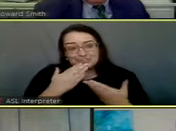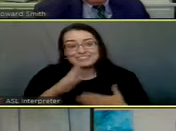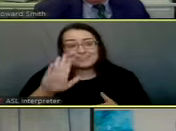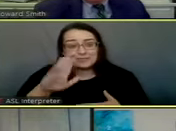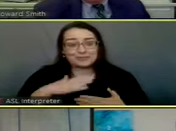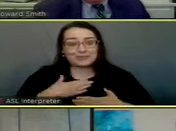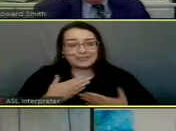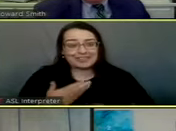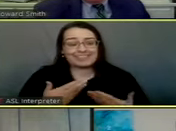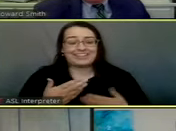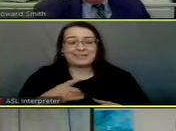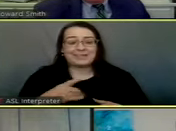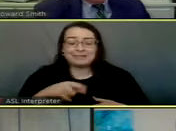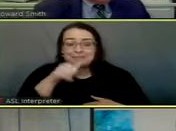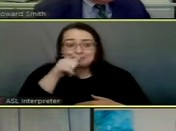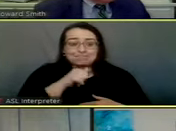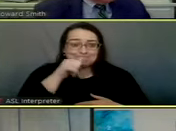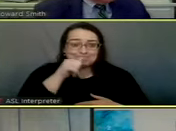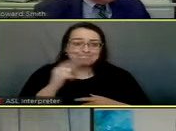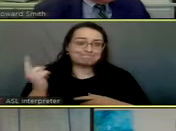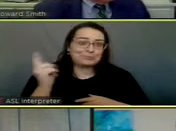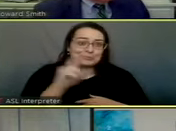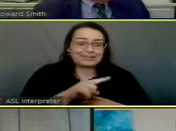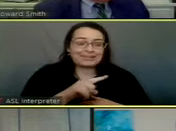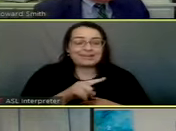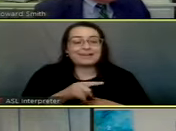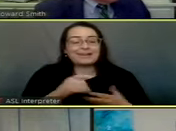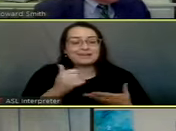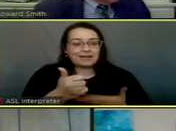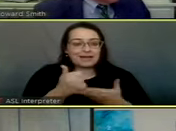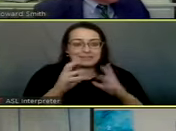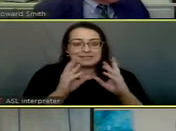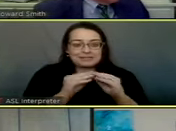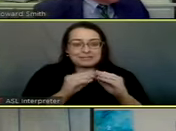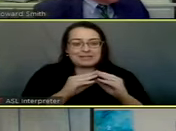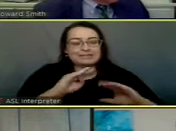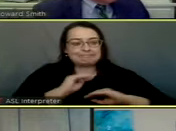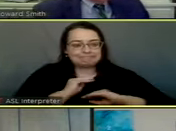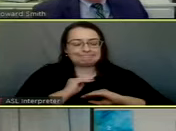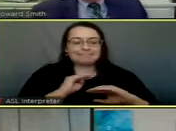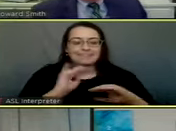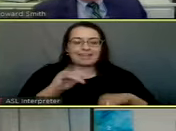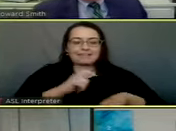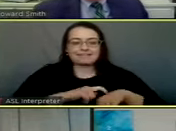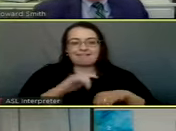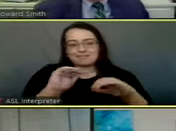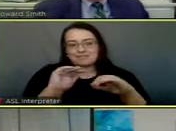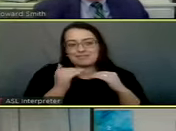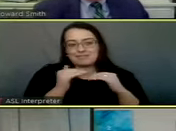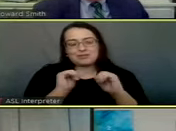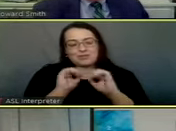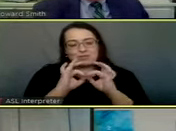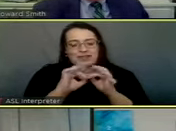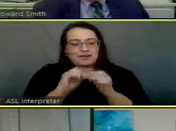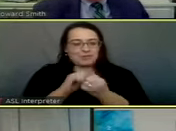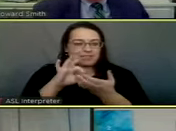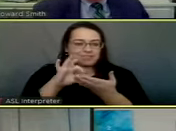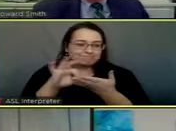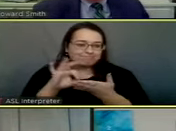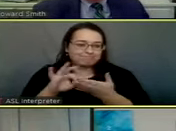you all. Y'all are such troopers for coming out and helping us meet our deadlines related to these audited financial statements.